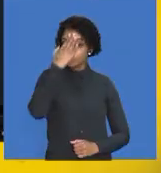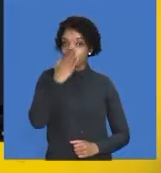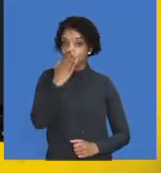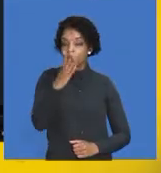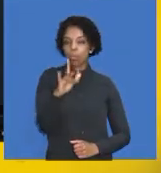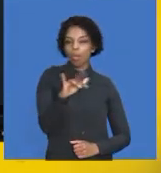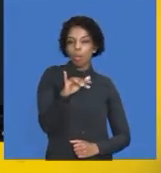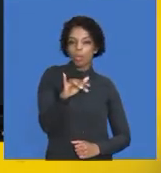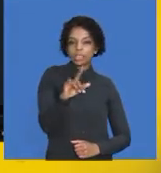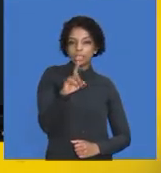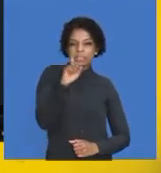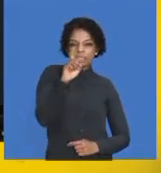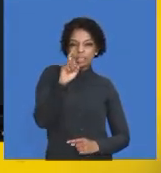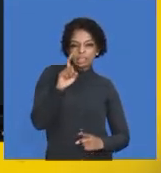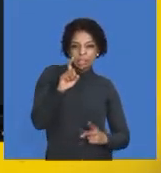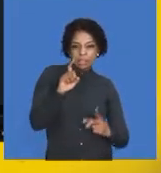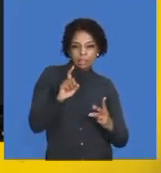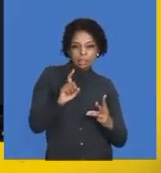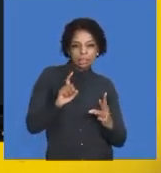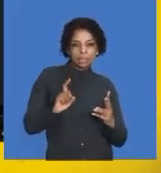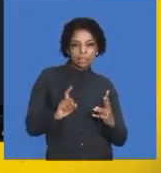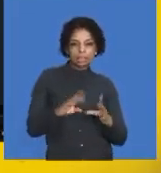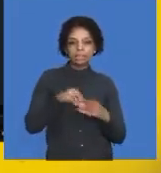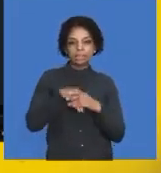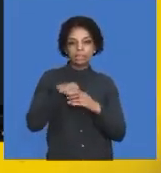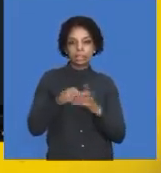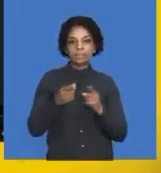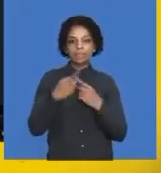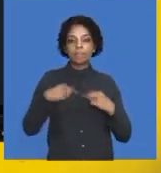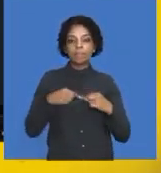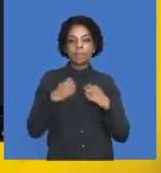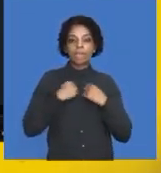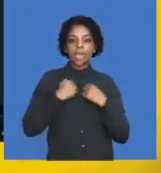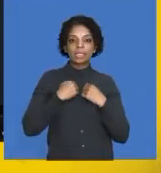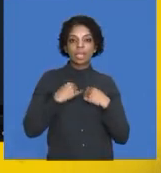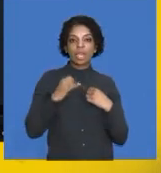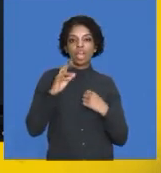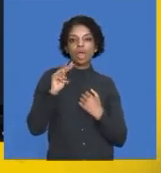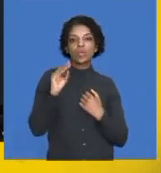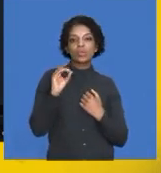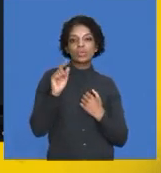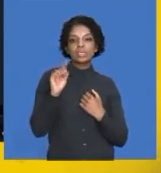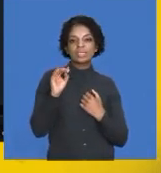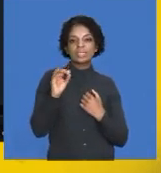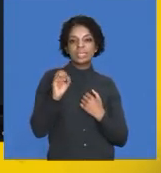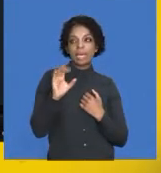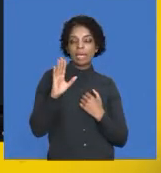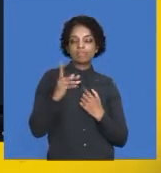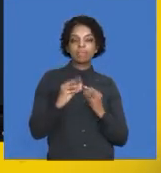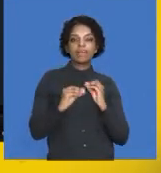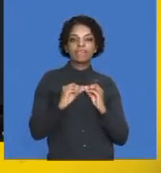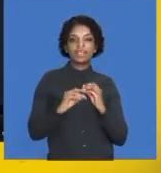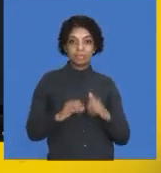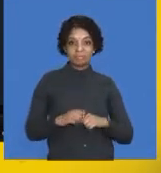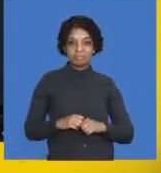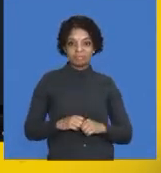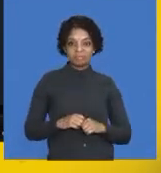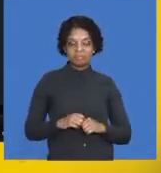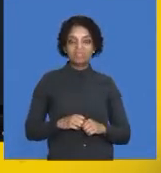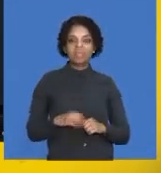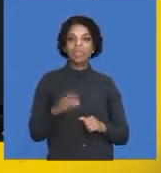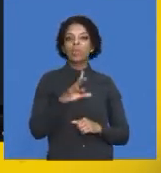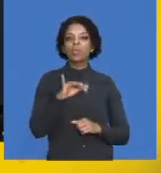which components would be part of my factory overheads note. In other words, which expenses